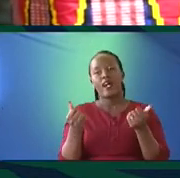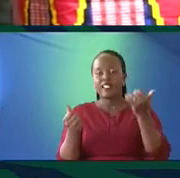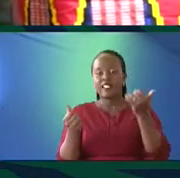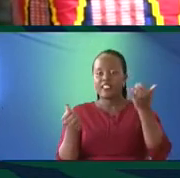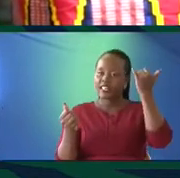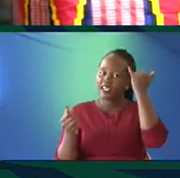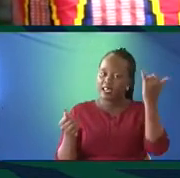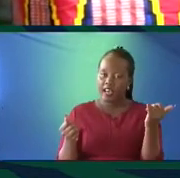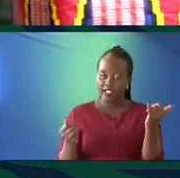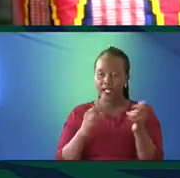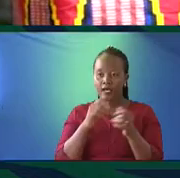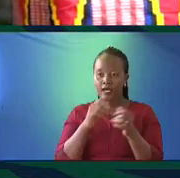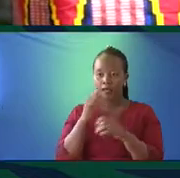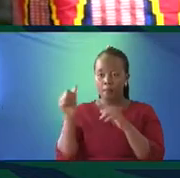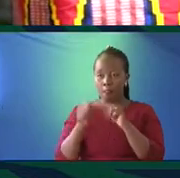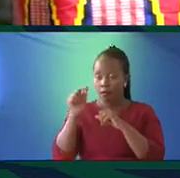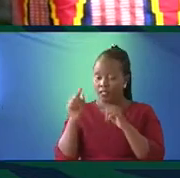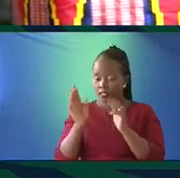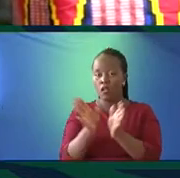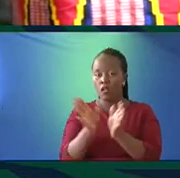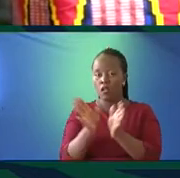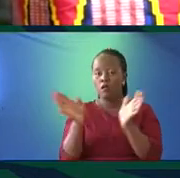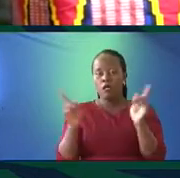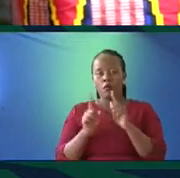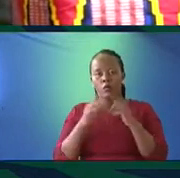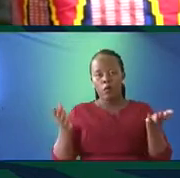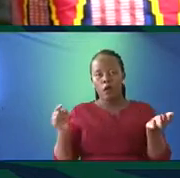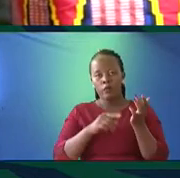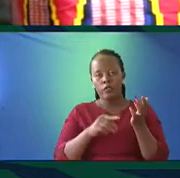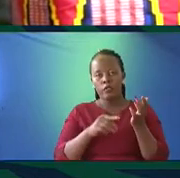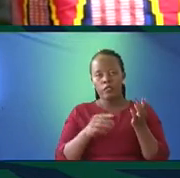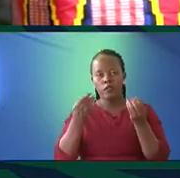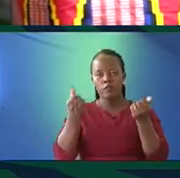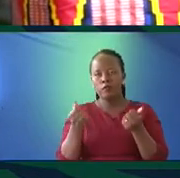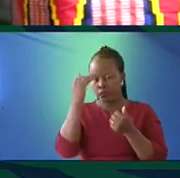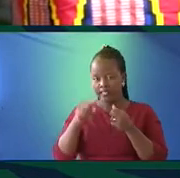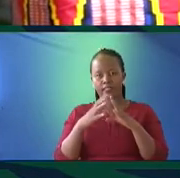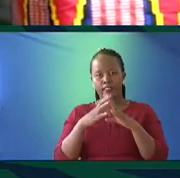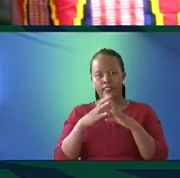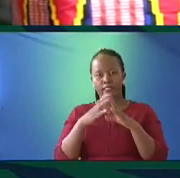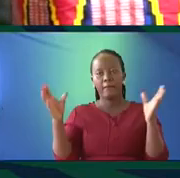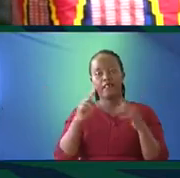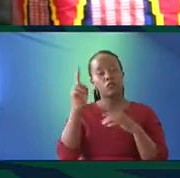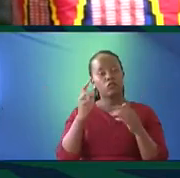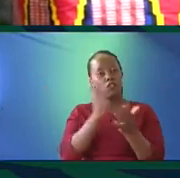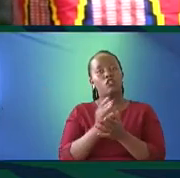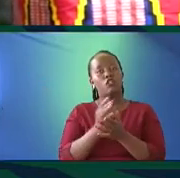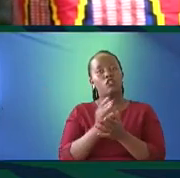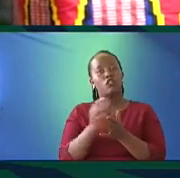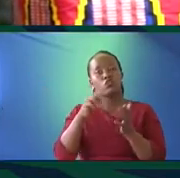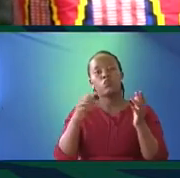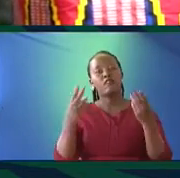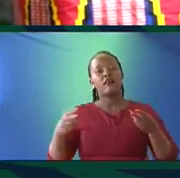the idea of this diversity and how to handle it, because that's a major question. Indeed, yes, we value all these